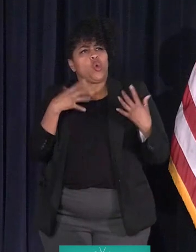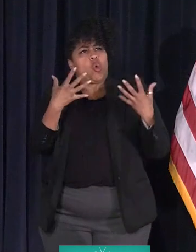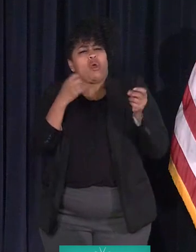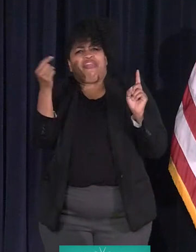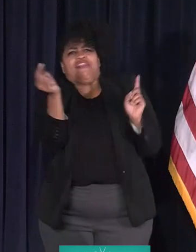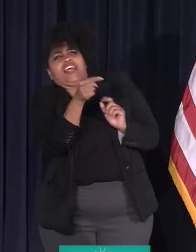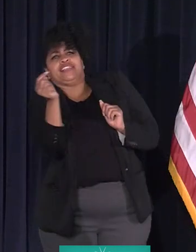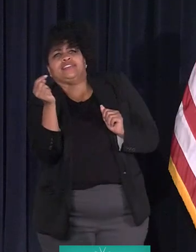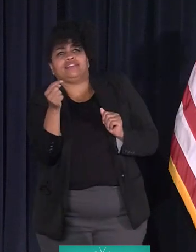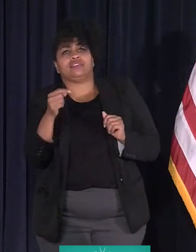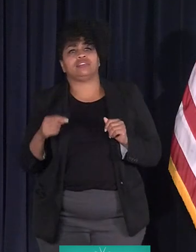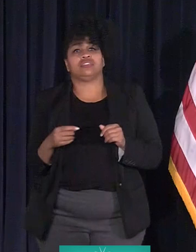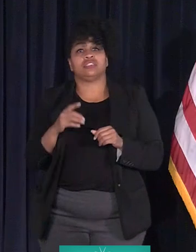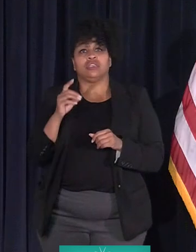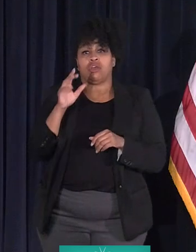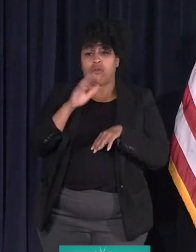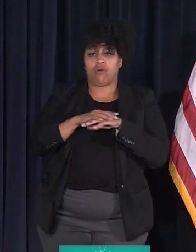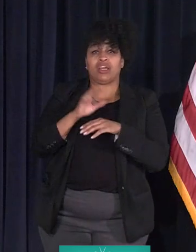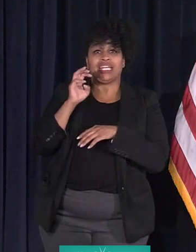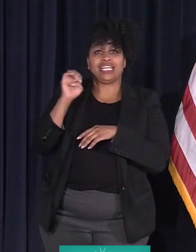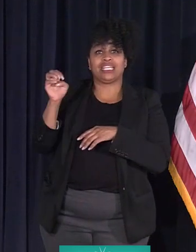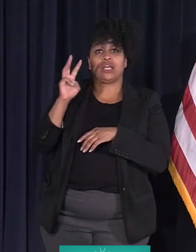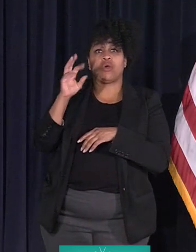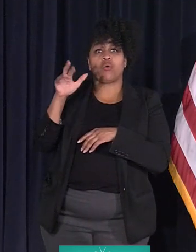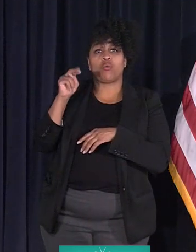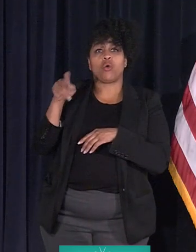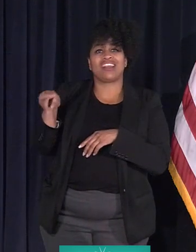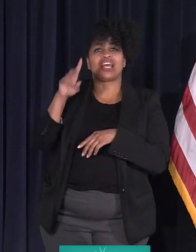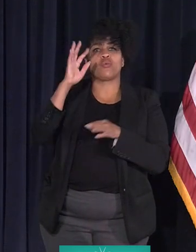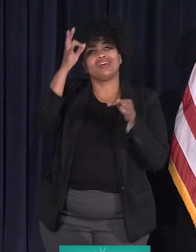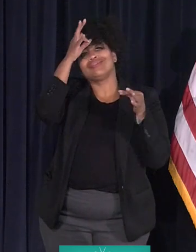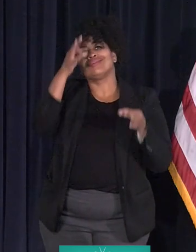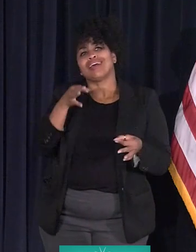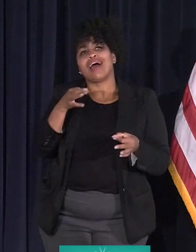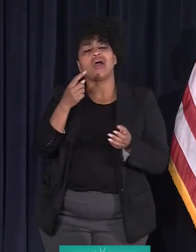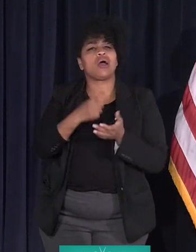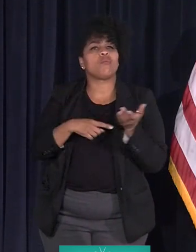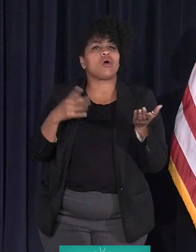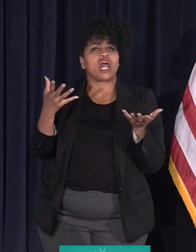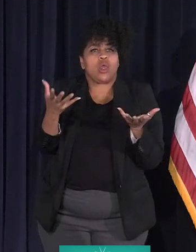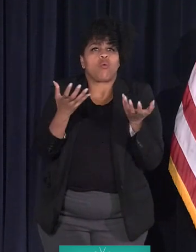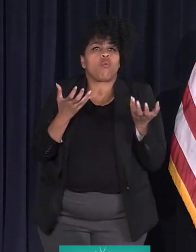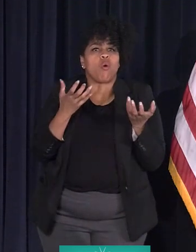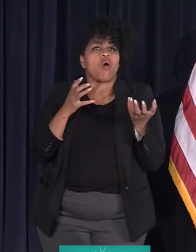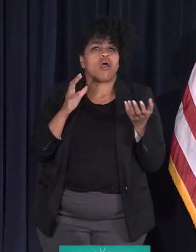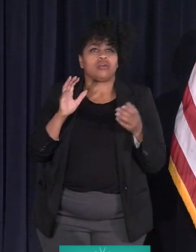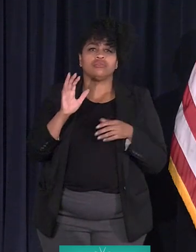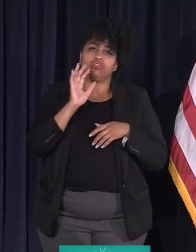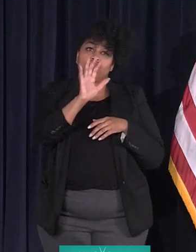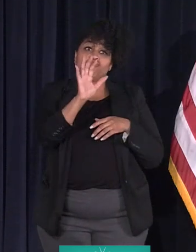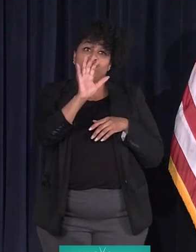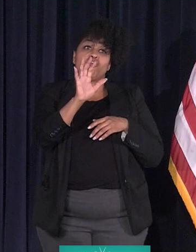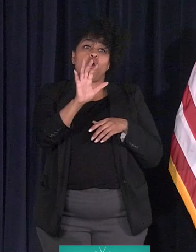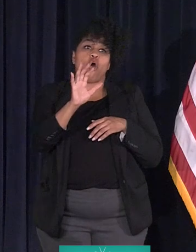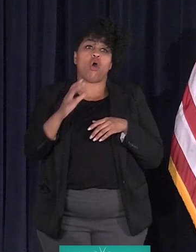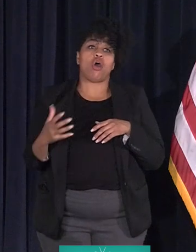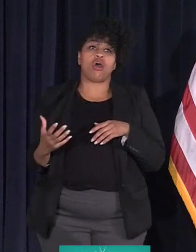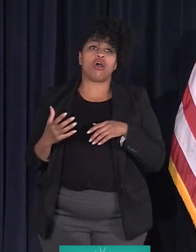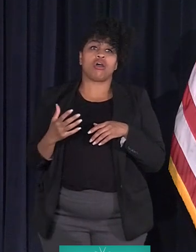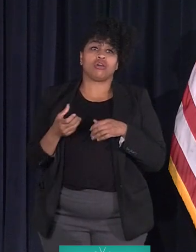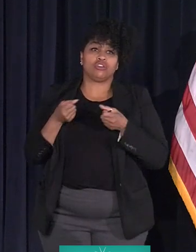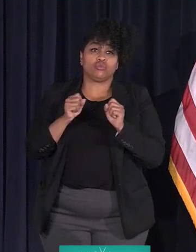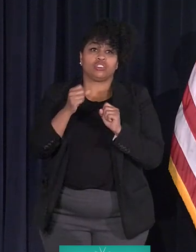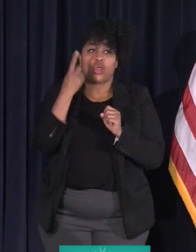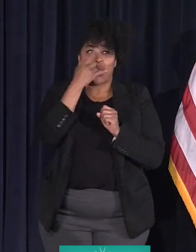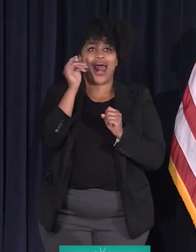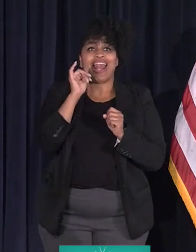The neighbors along East Warren are going to get to decide what your particular